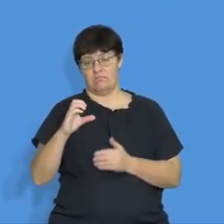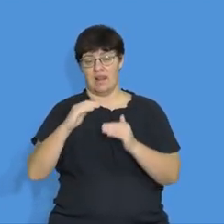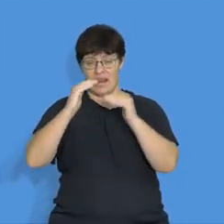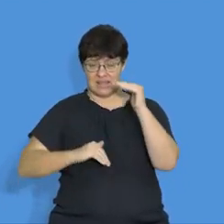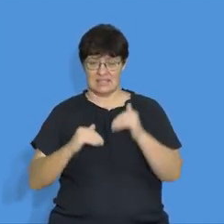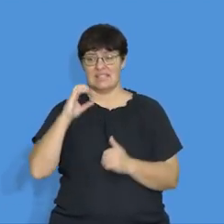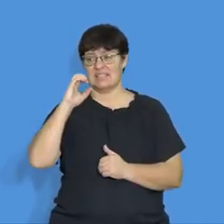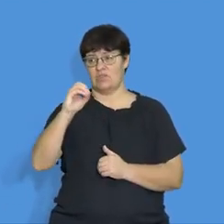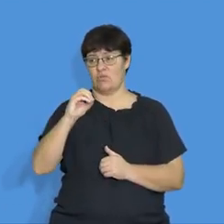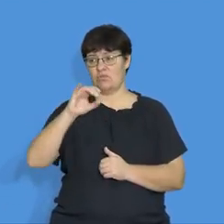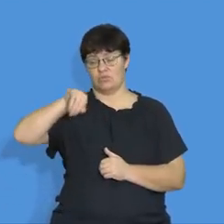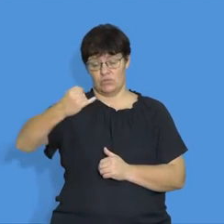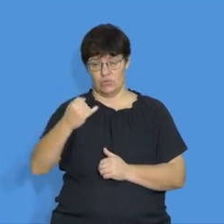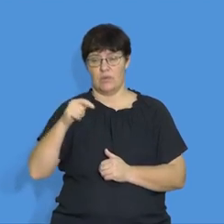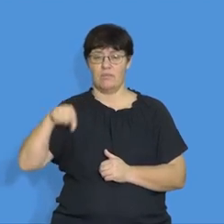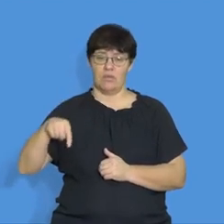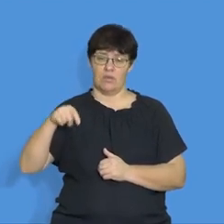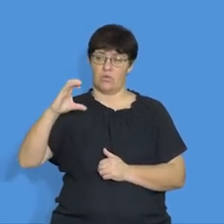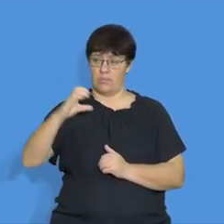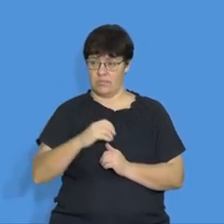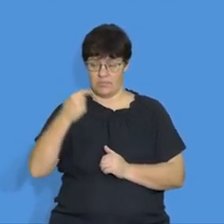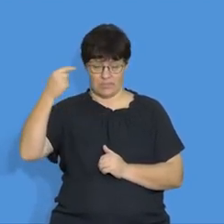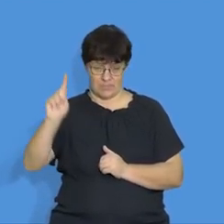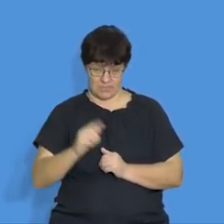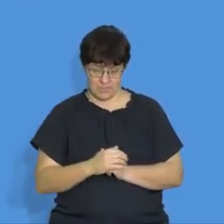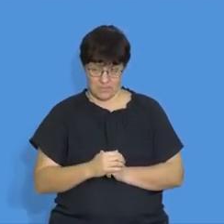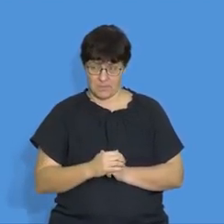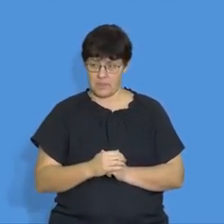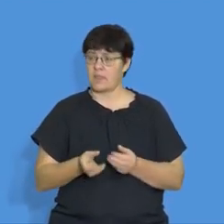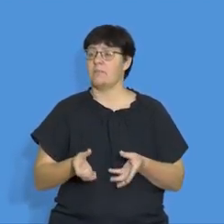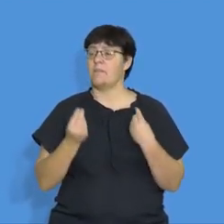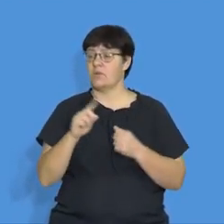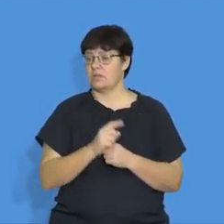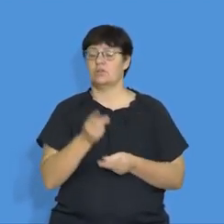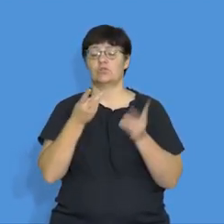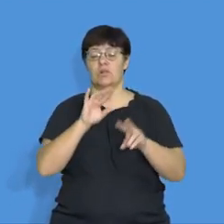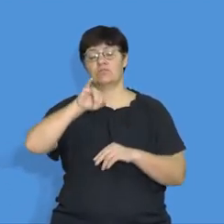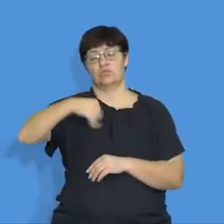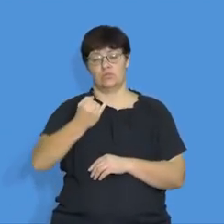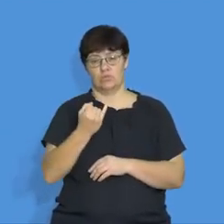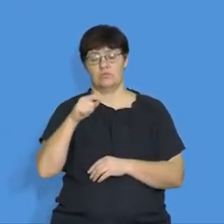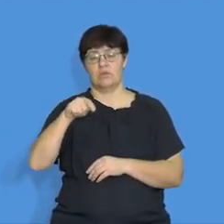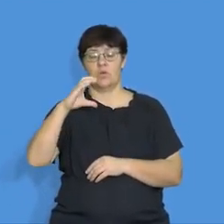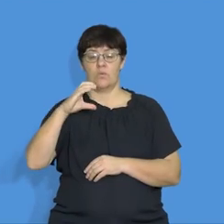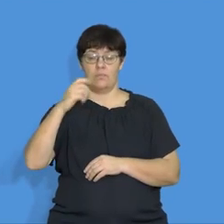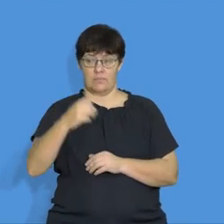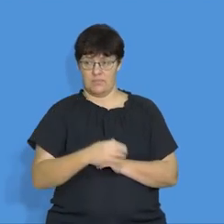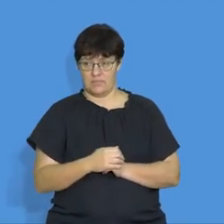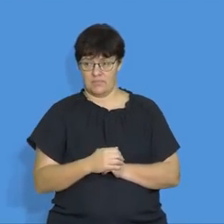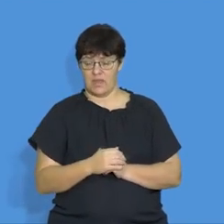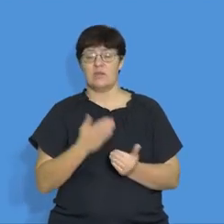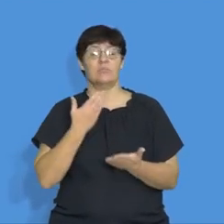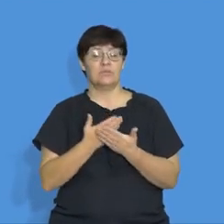joule per coulomb. Right. So, this gives us what 12 joules per coulomb is, potential